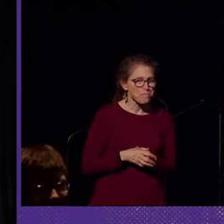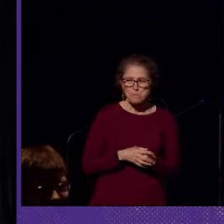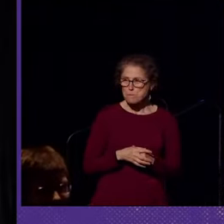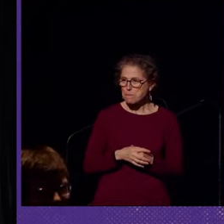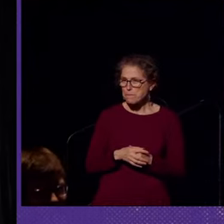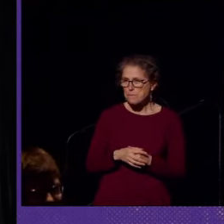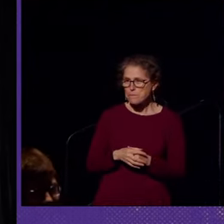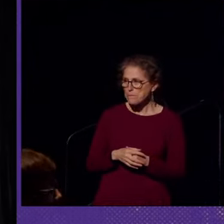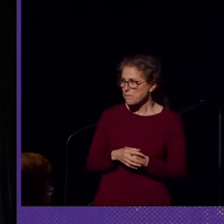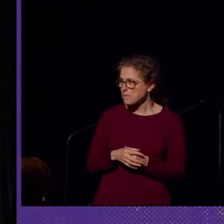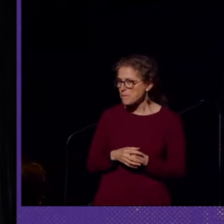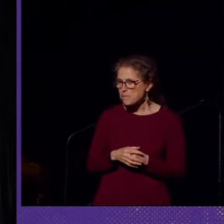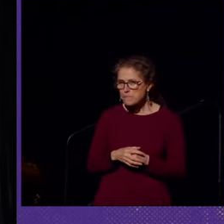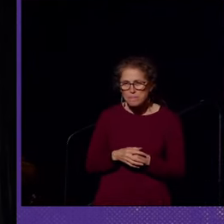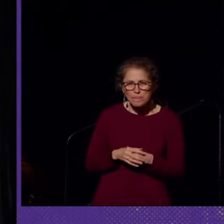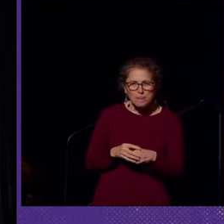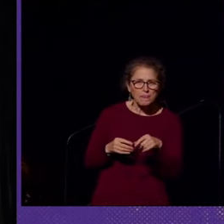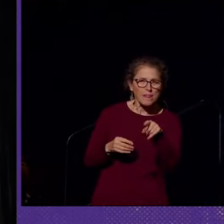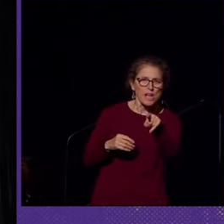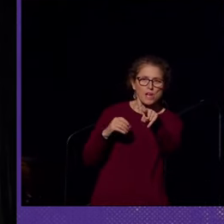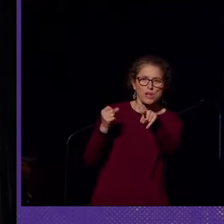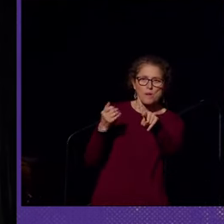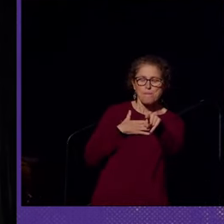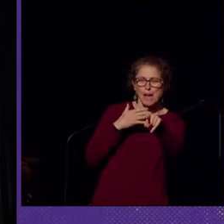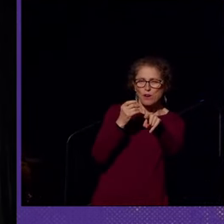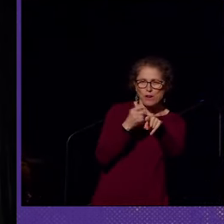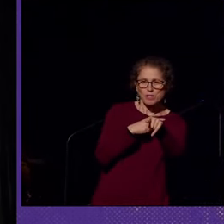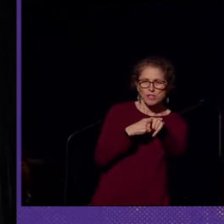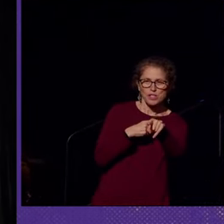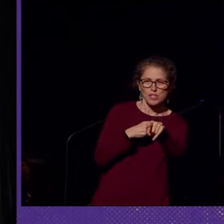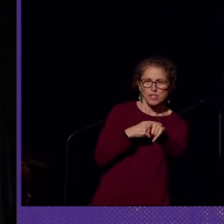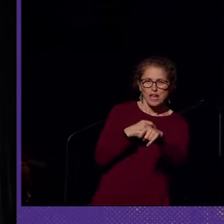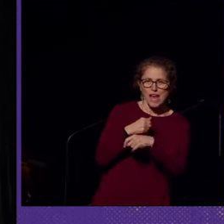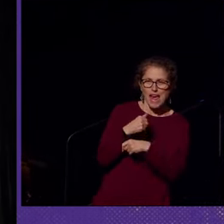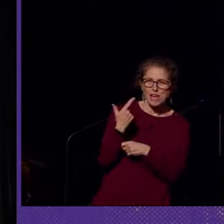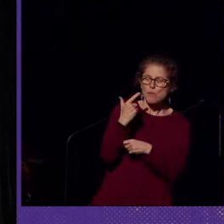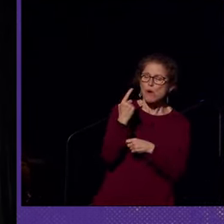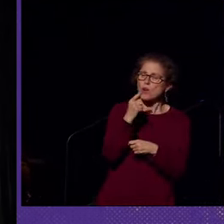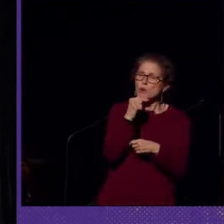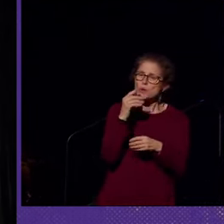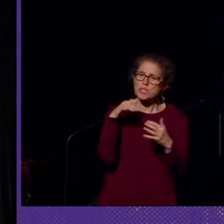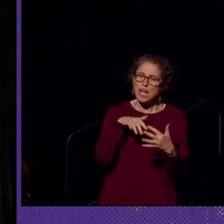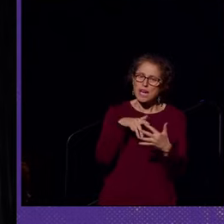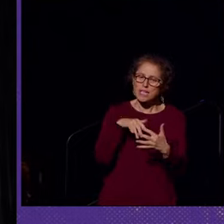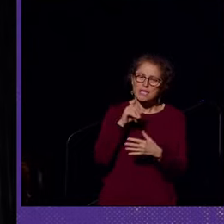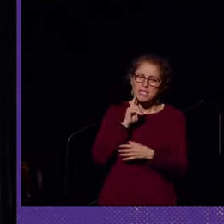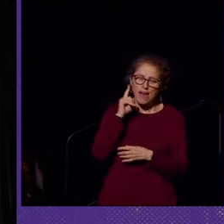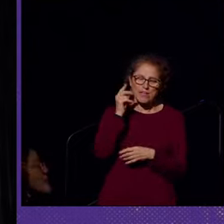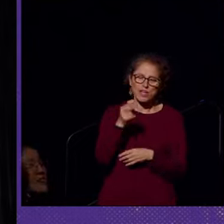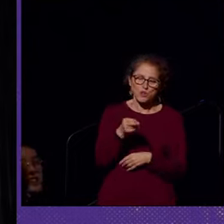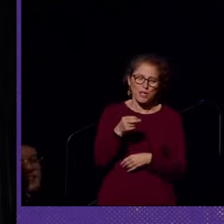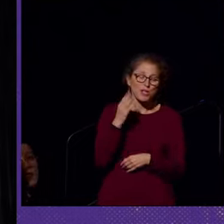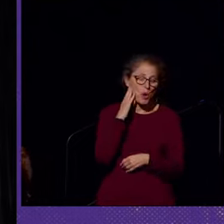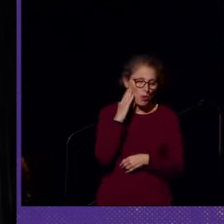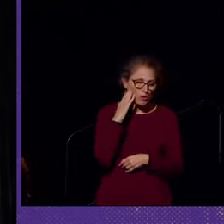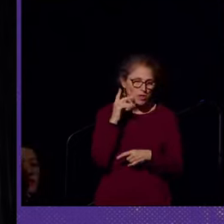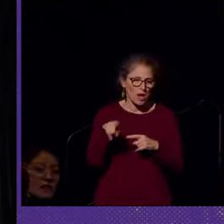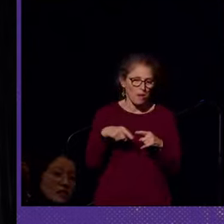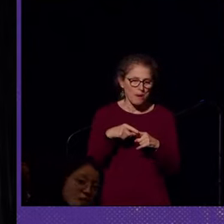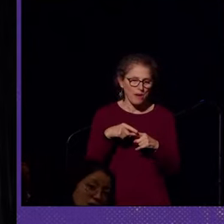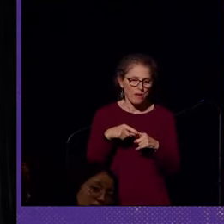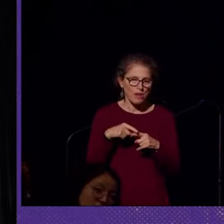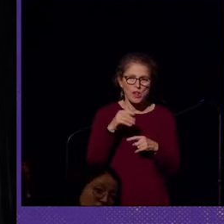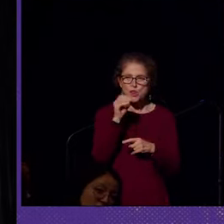Yeah. Yeah, so my question is anyone who studies that mystery knows about the